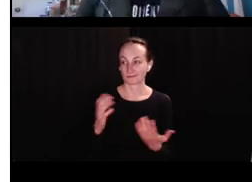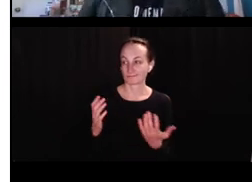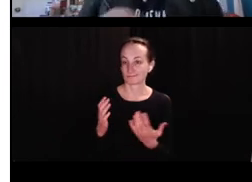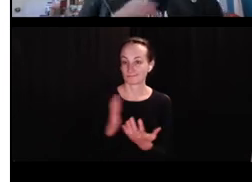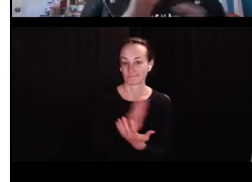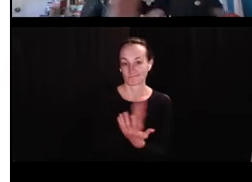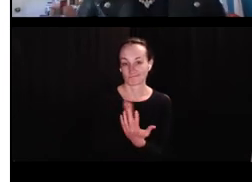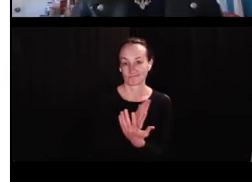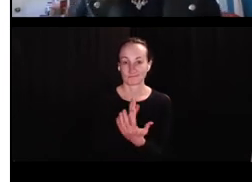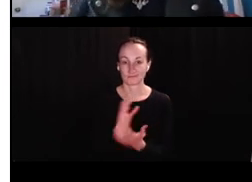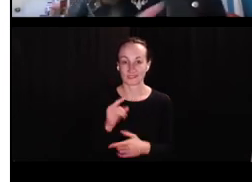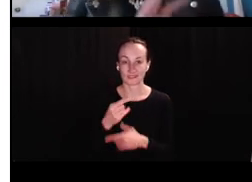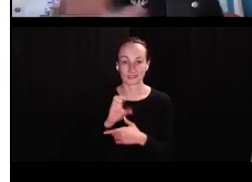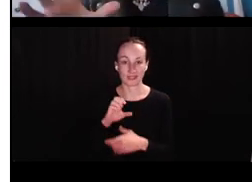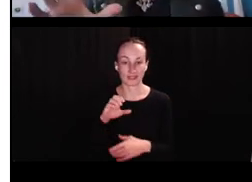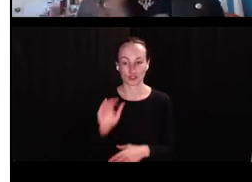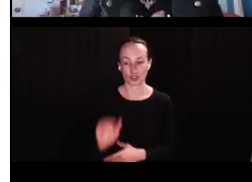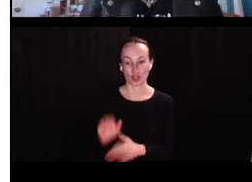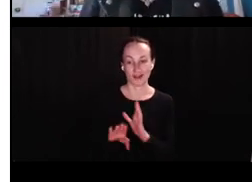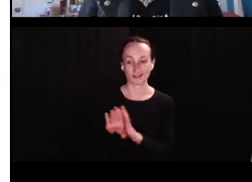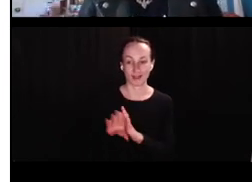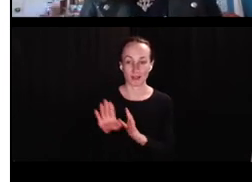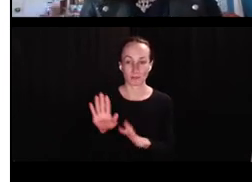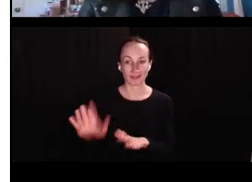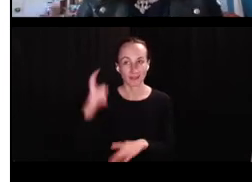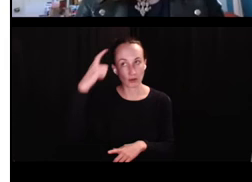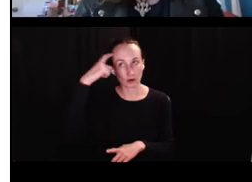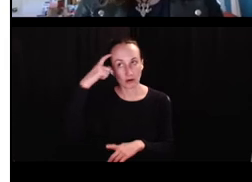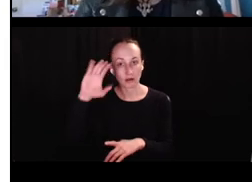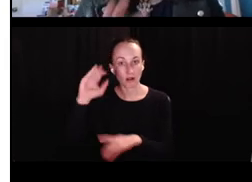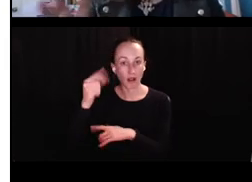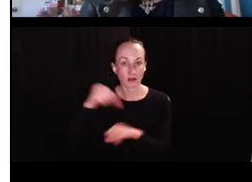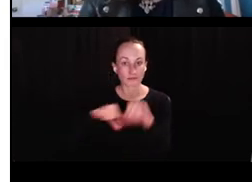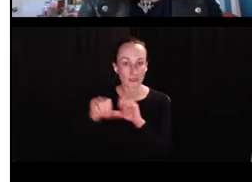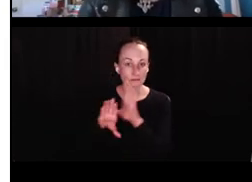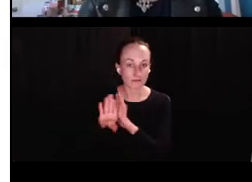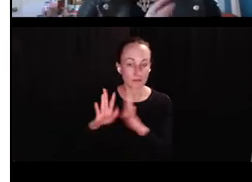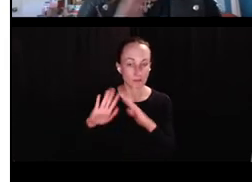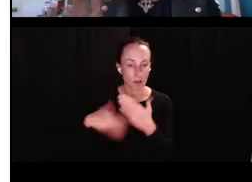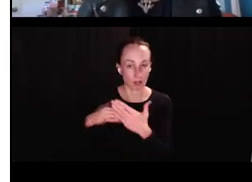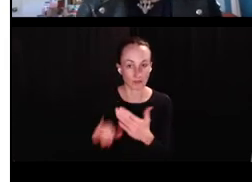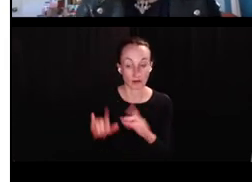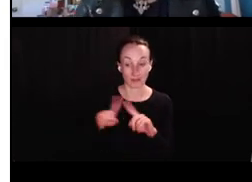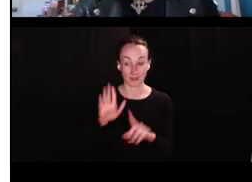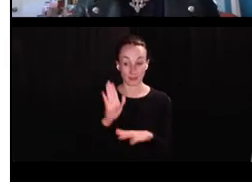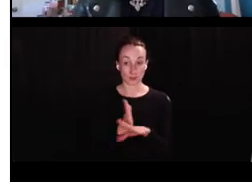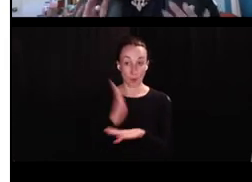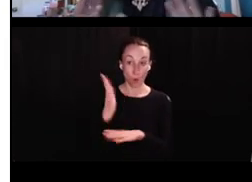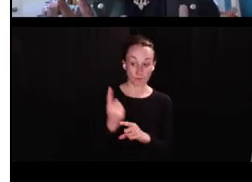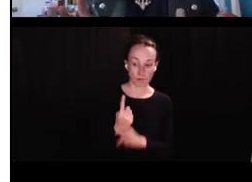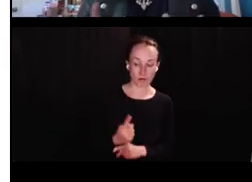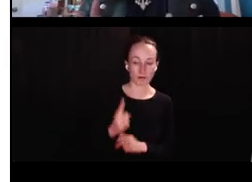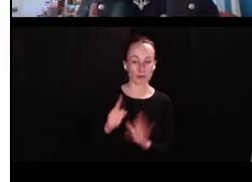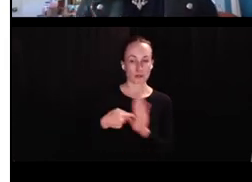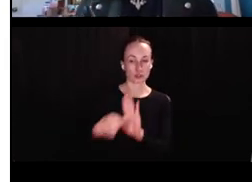So at this stage in child language development, cognitive science, all of that, these